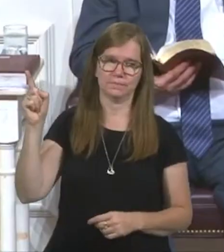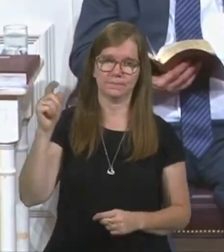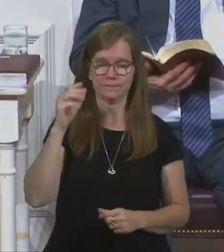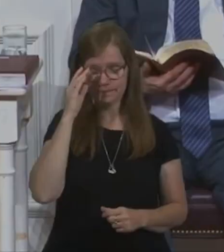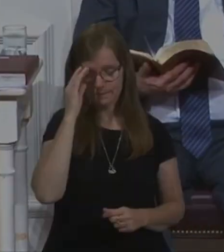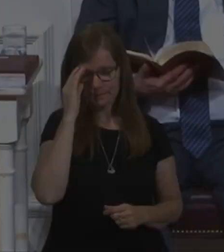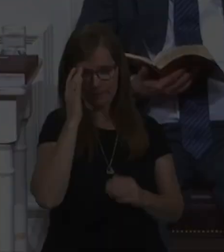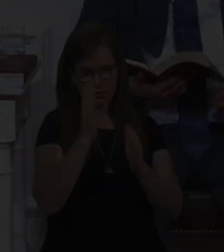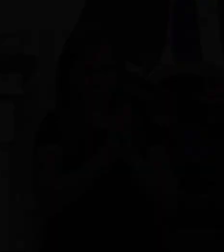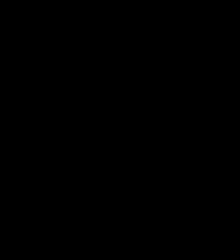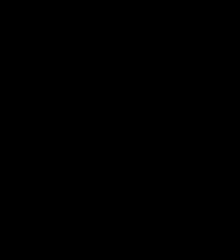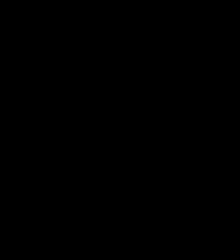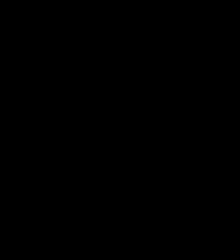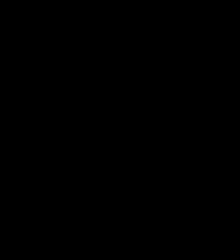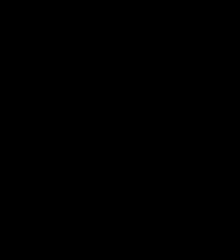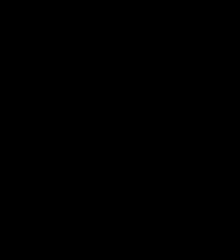Let's pray together, can we? Amen. Amen.